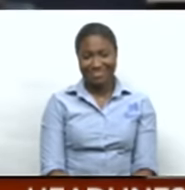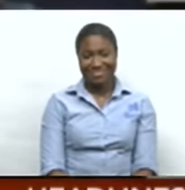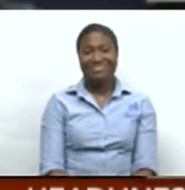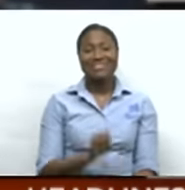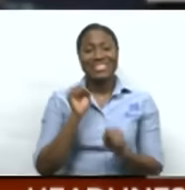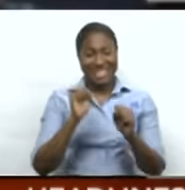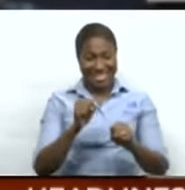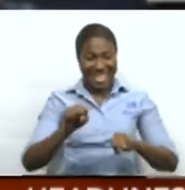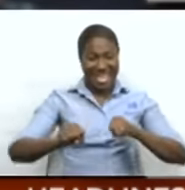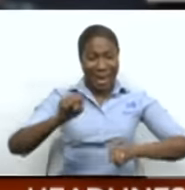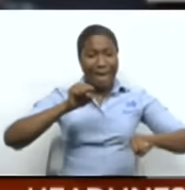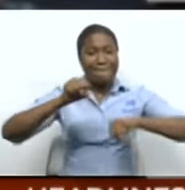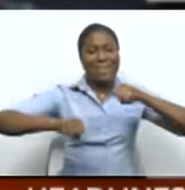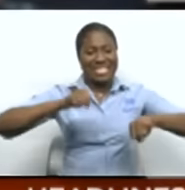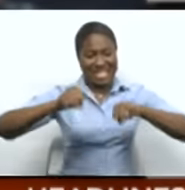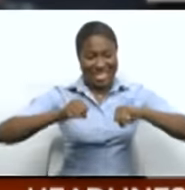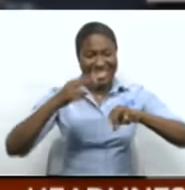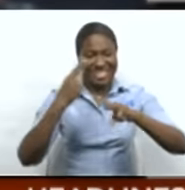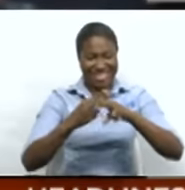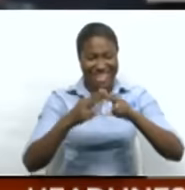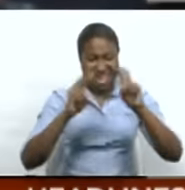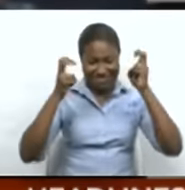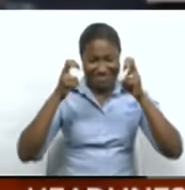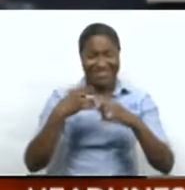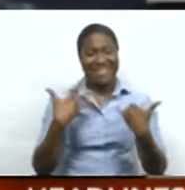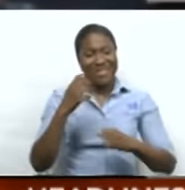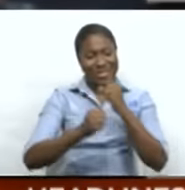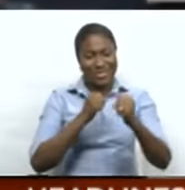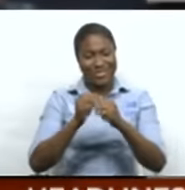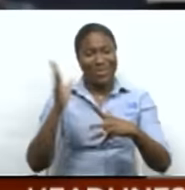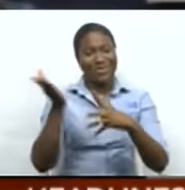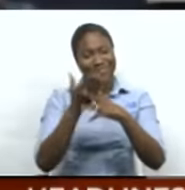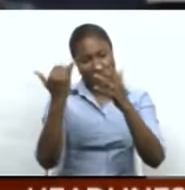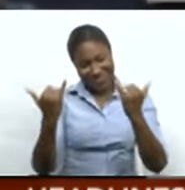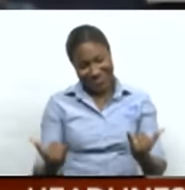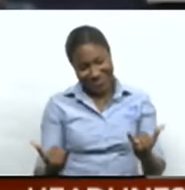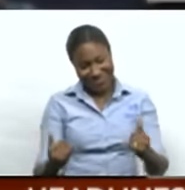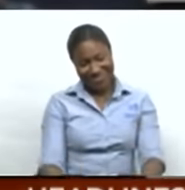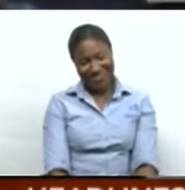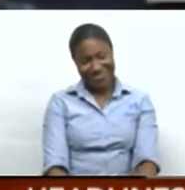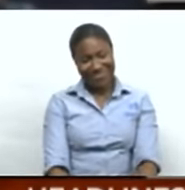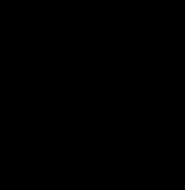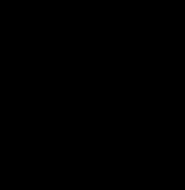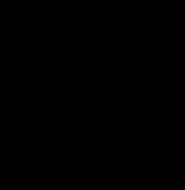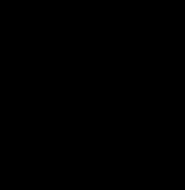Bicicleta, I believe it's called in Spanish. That's it for Sport, though. We'll be back with more after these.